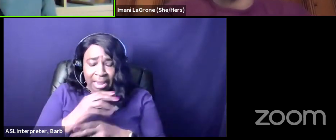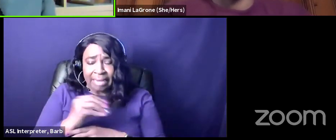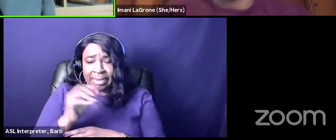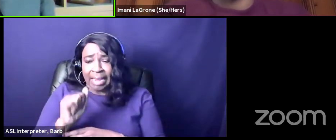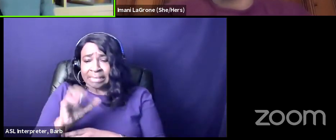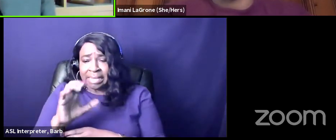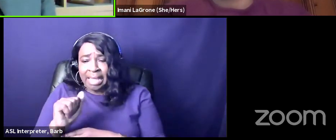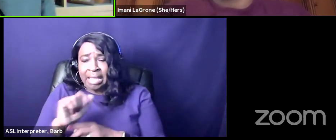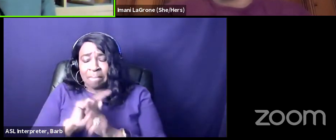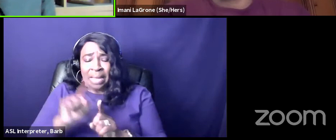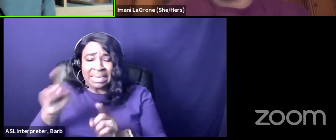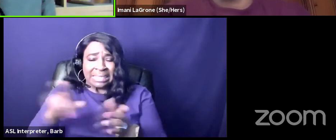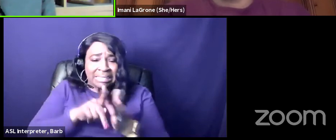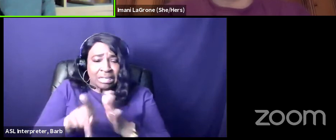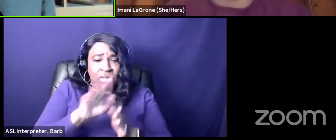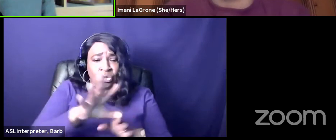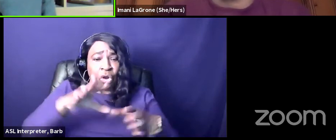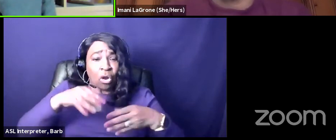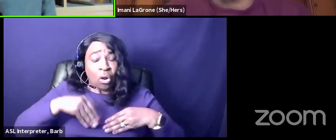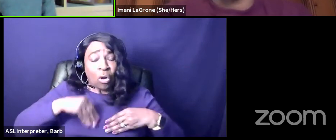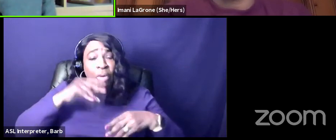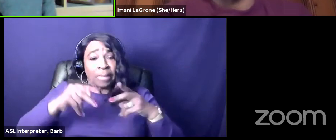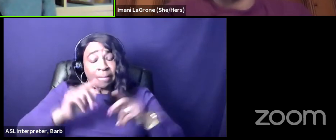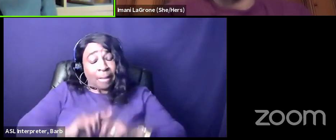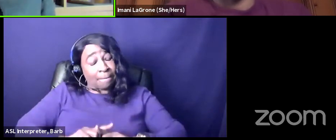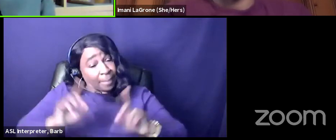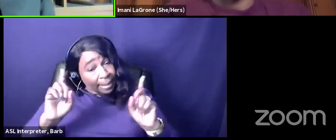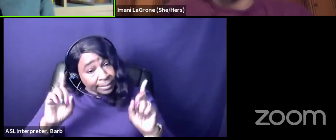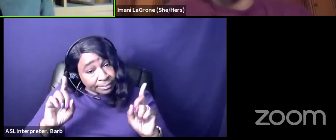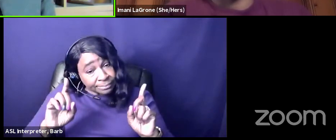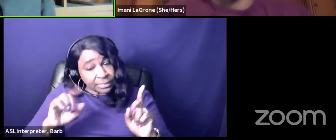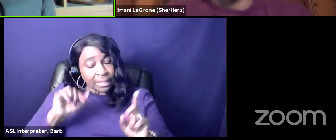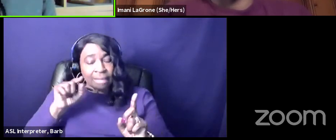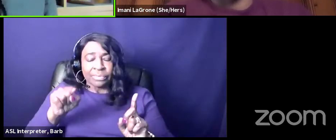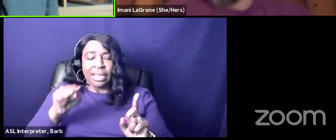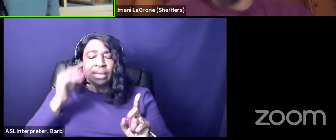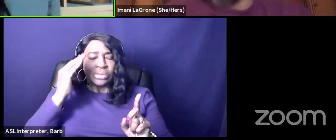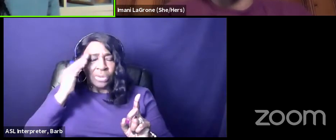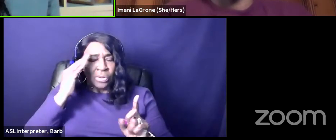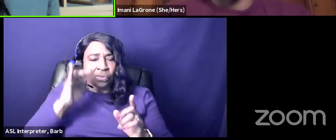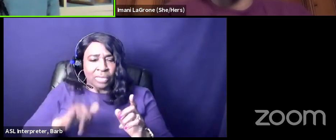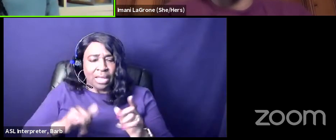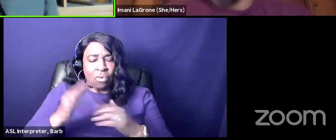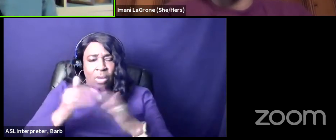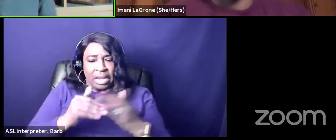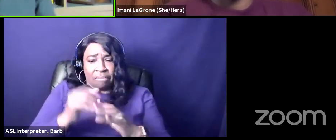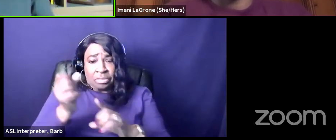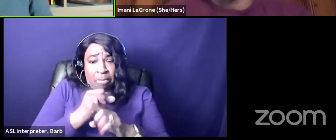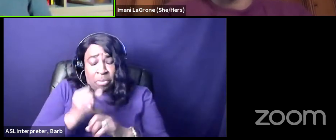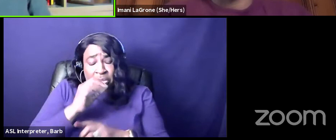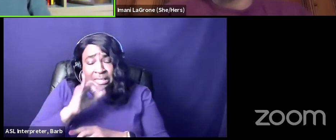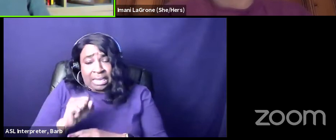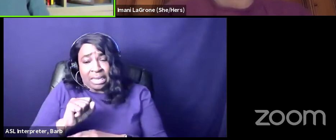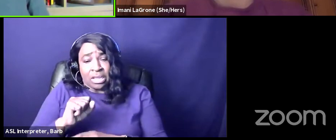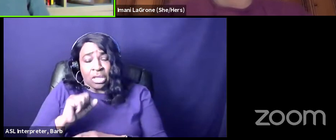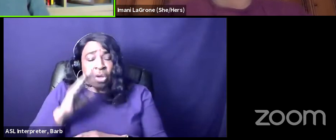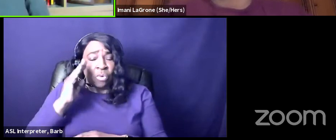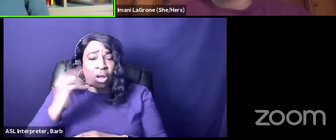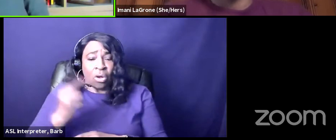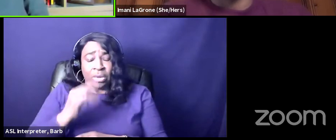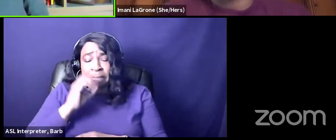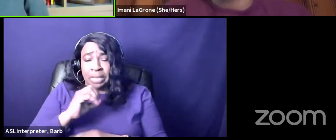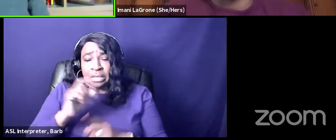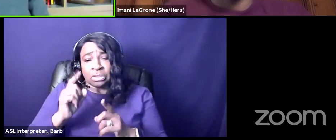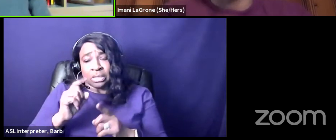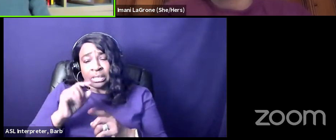like it's killing your own people but they know that whatever the abuse is will only be but so much